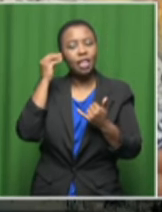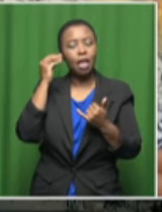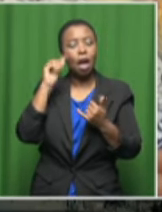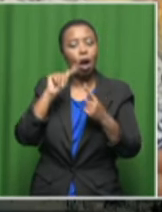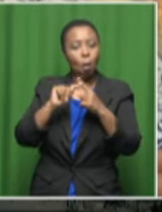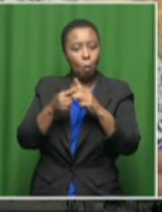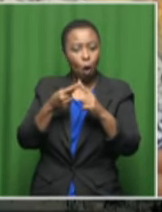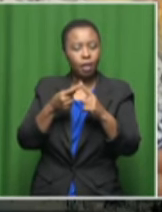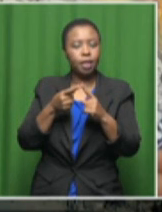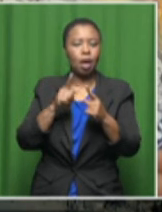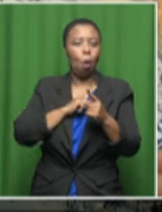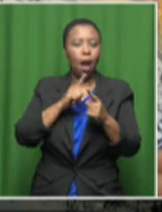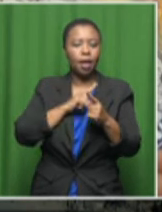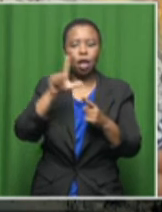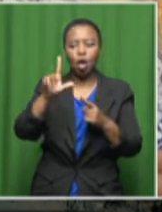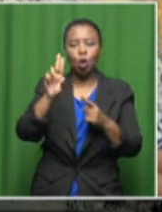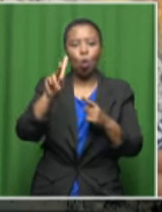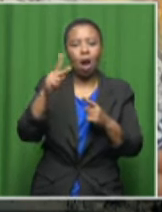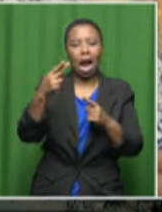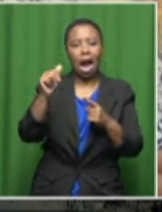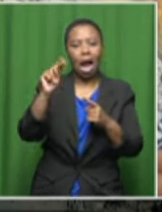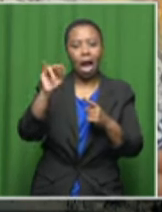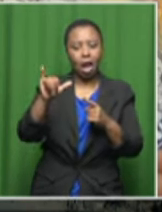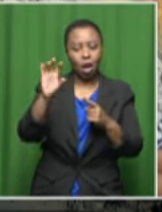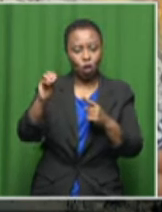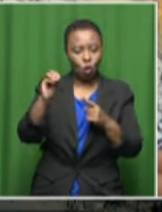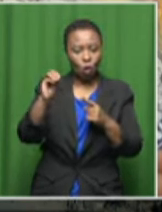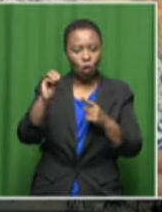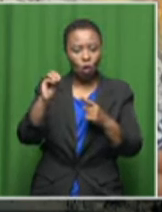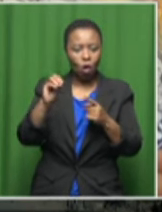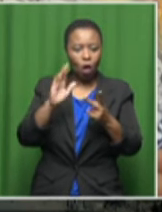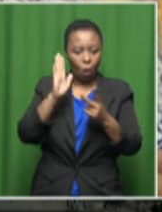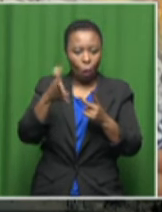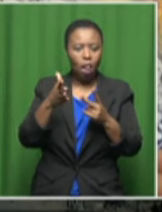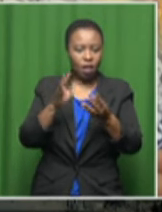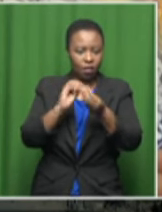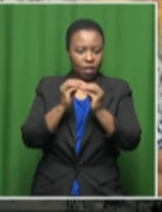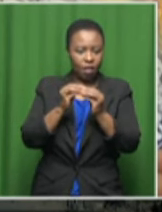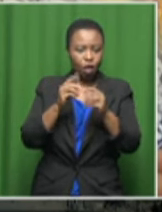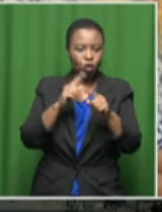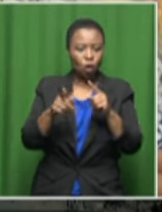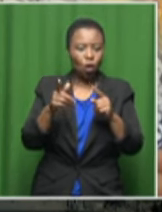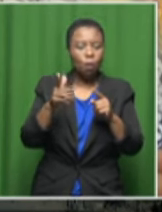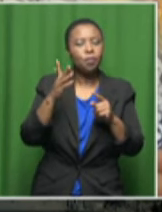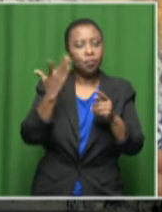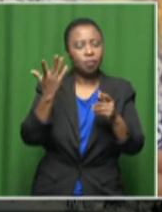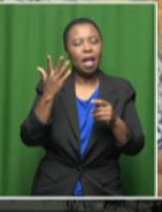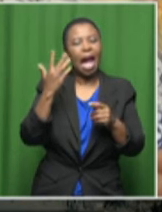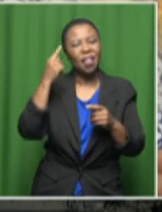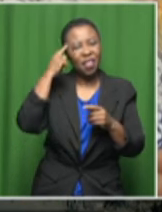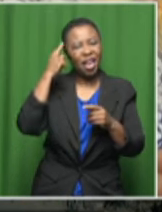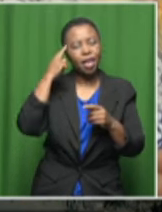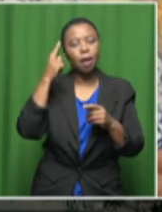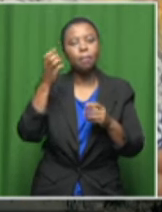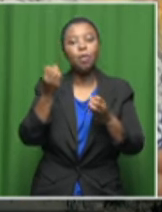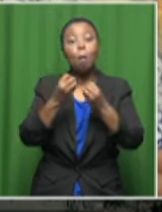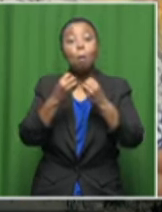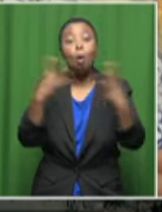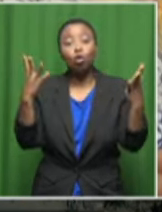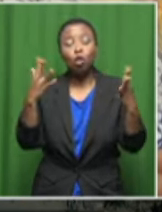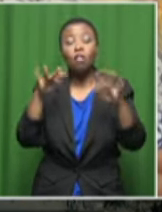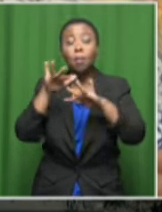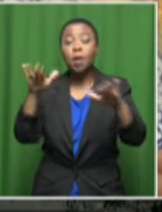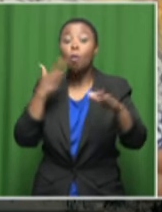along with what Lucanio Talata says about consolation prizes. And I suppose the fact that most of these